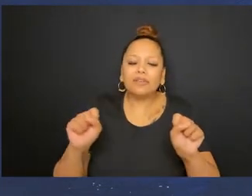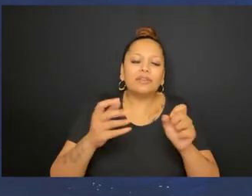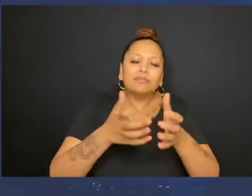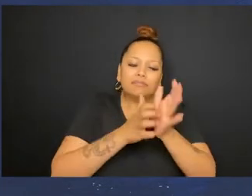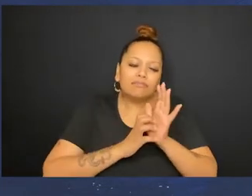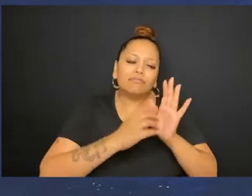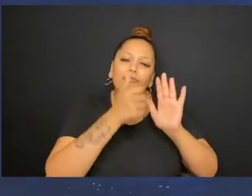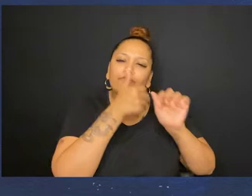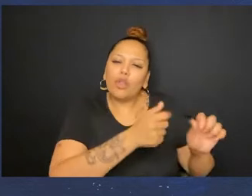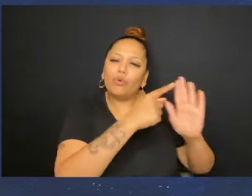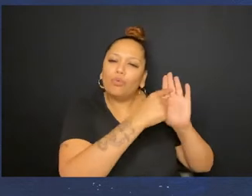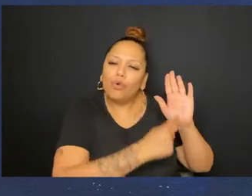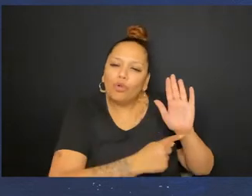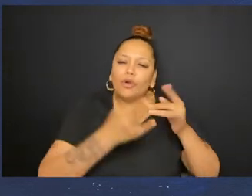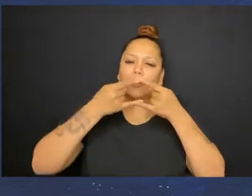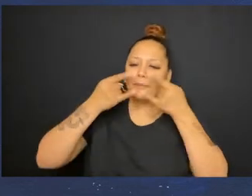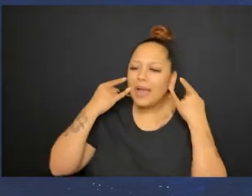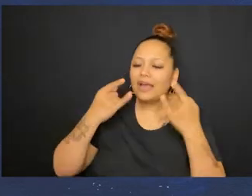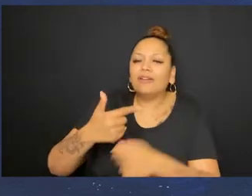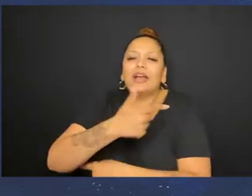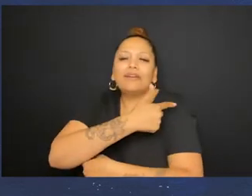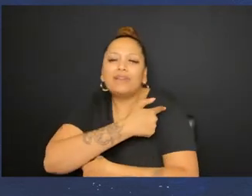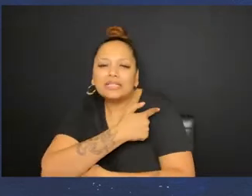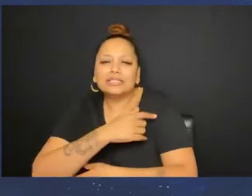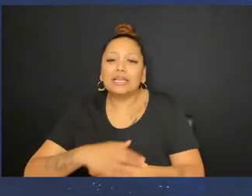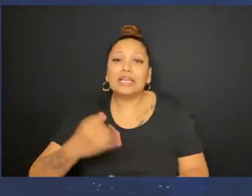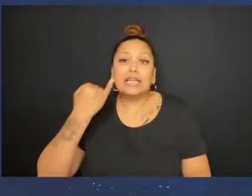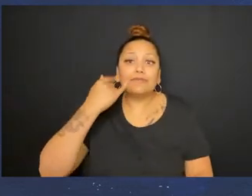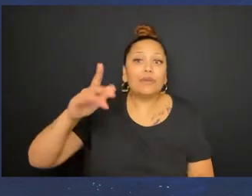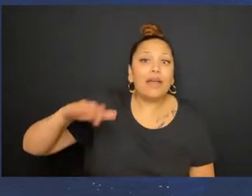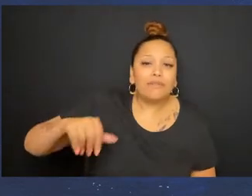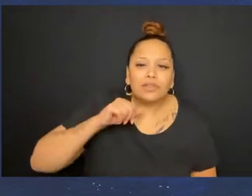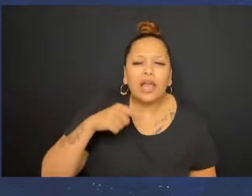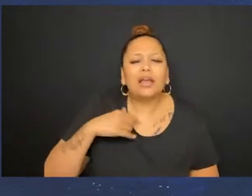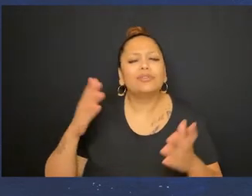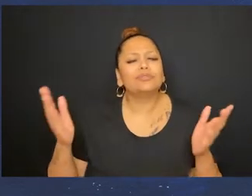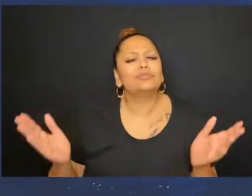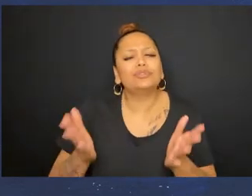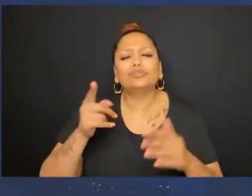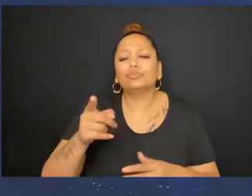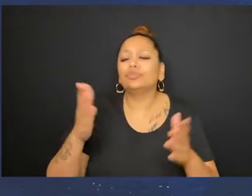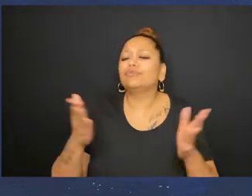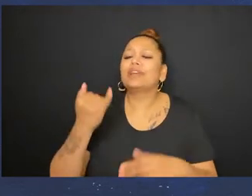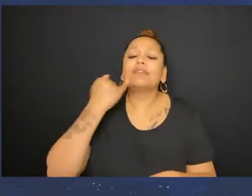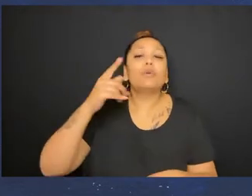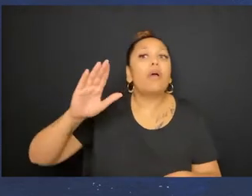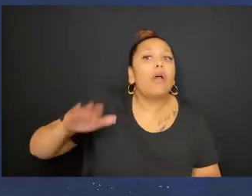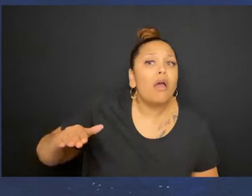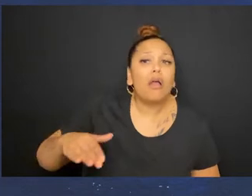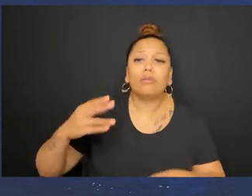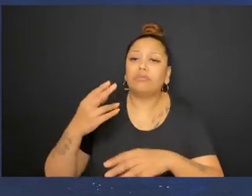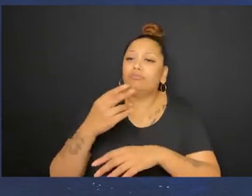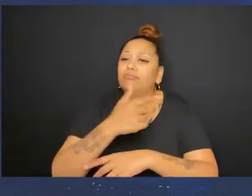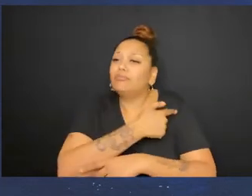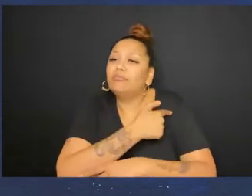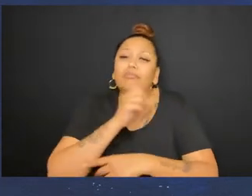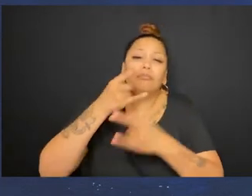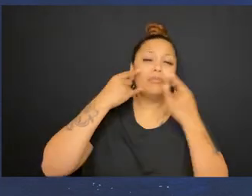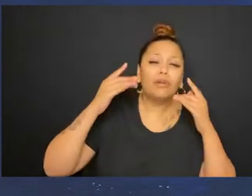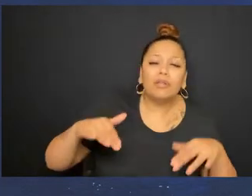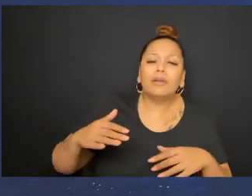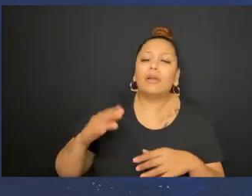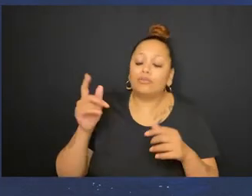other safe. To take precautions. Wearing your mask. Getting vaccinated if you haven't yet. I urge you and encourage you if you haven't